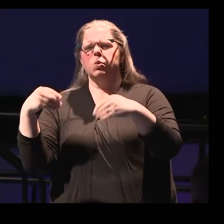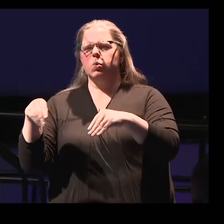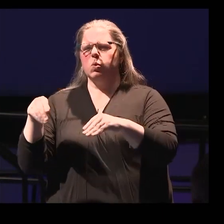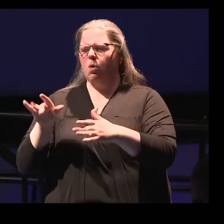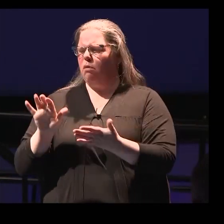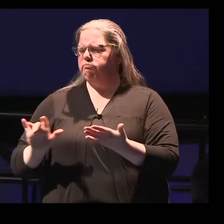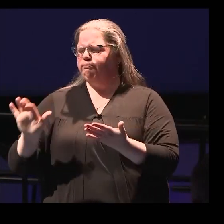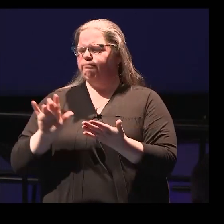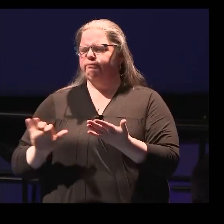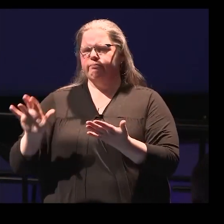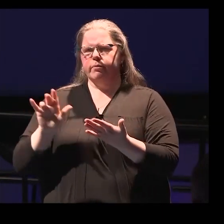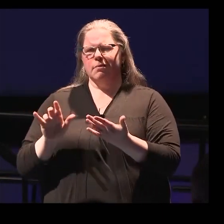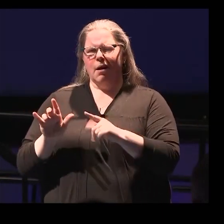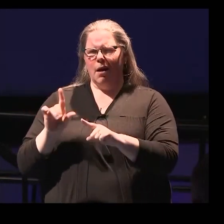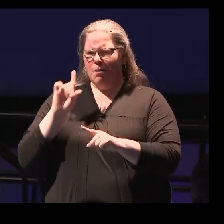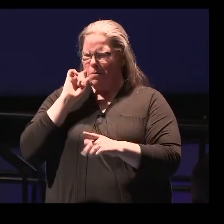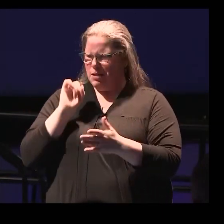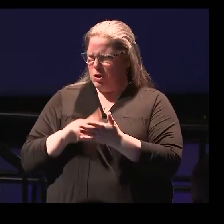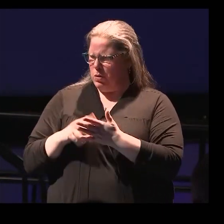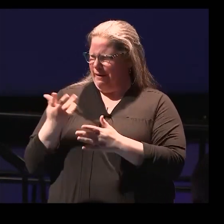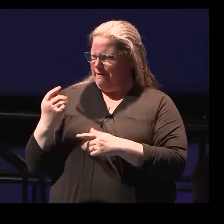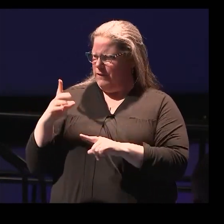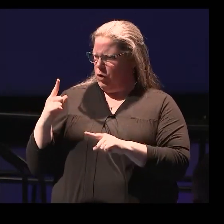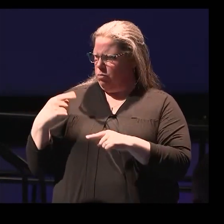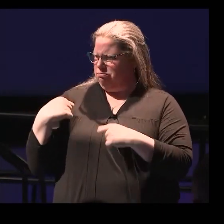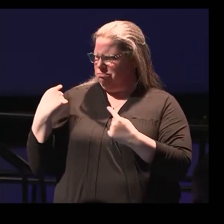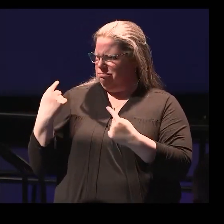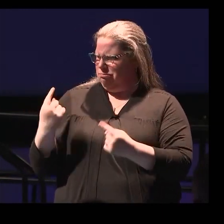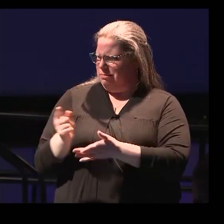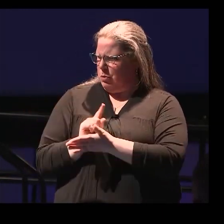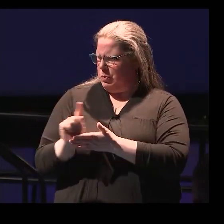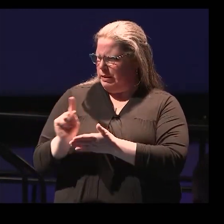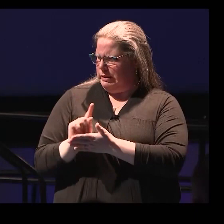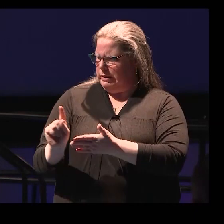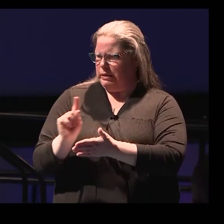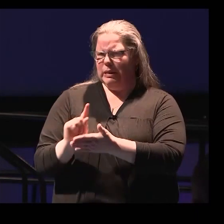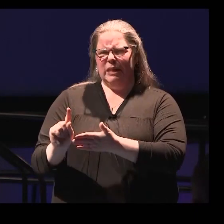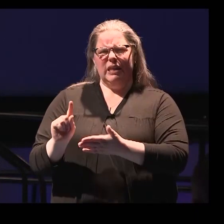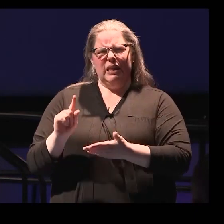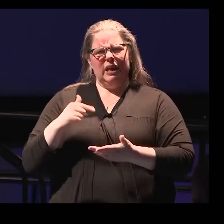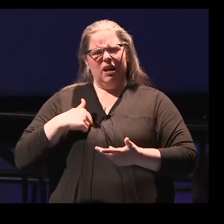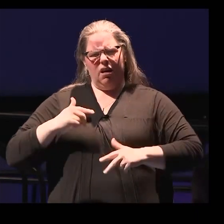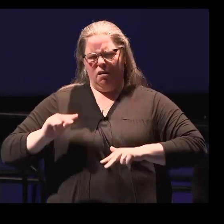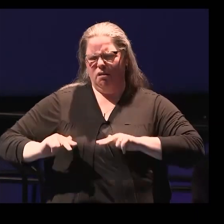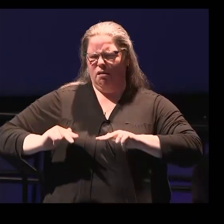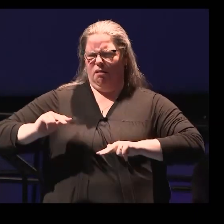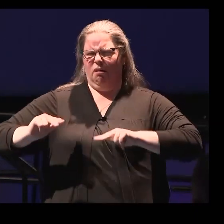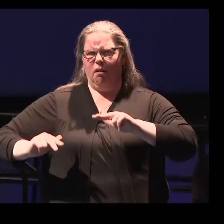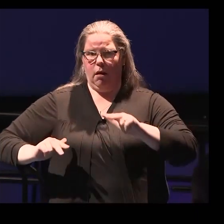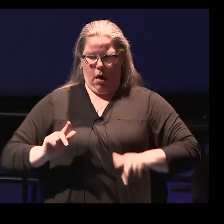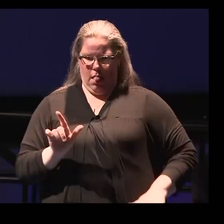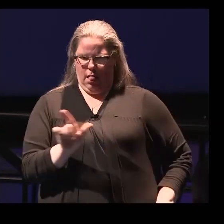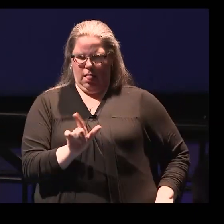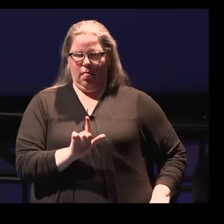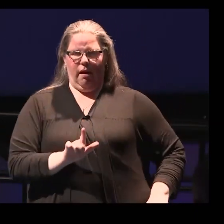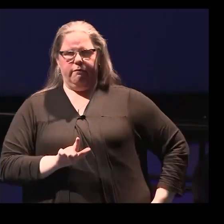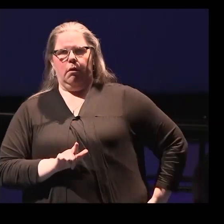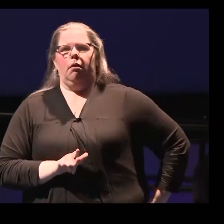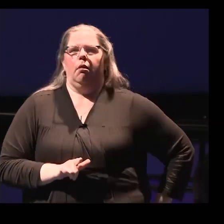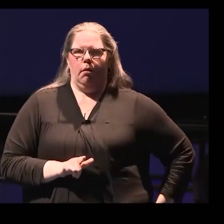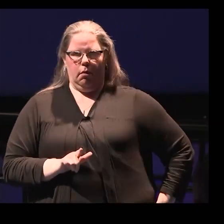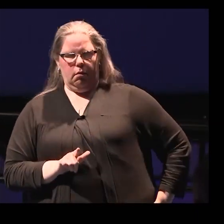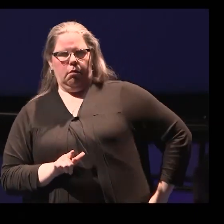changes in her walking with worsening mild left-sided weakness, as Stuart is depicting here,